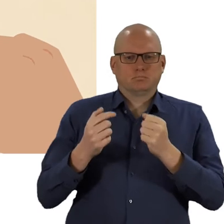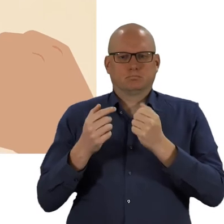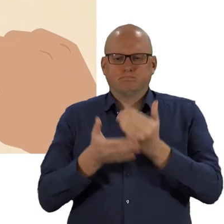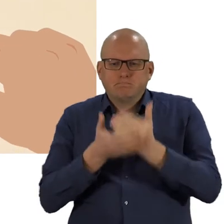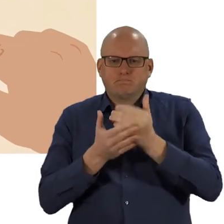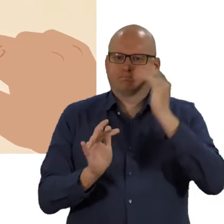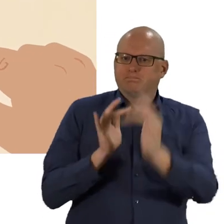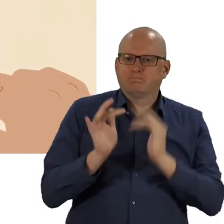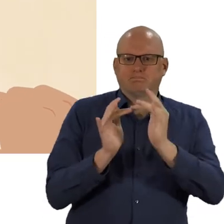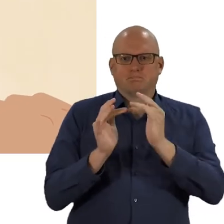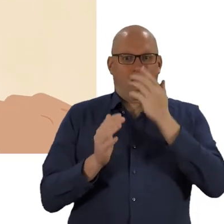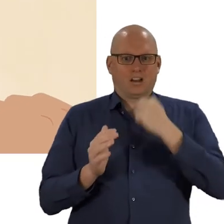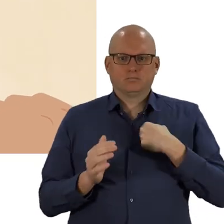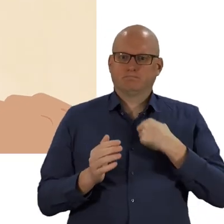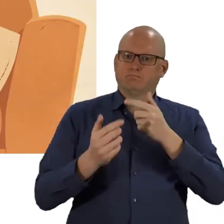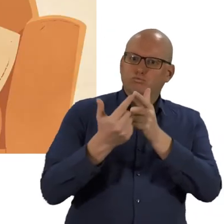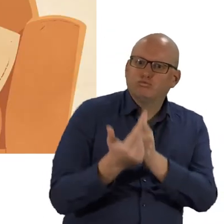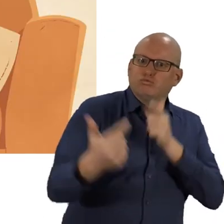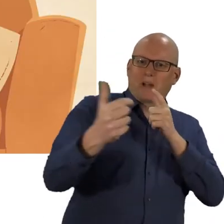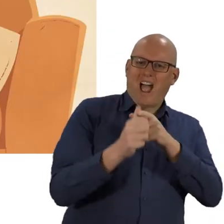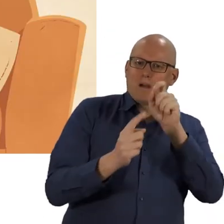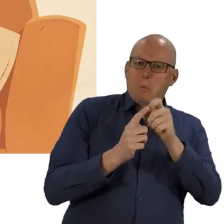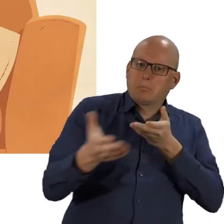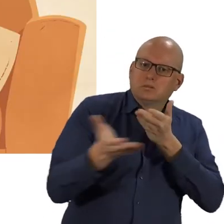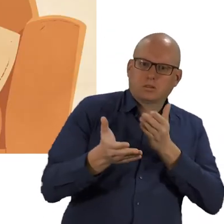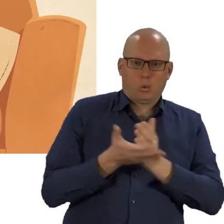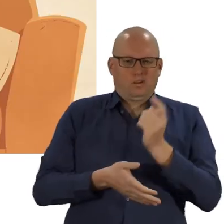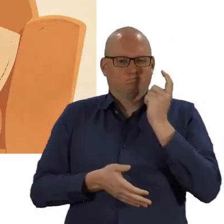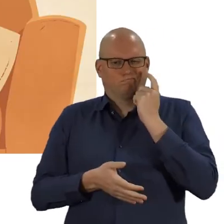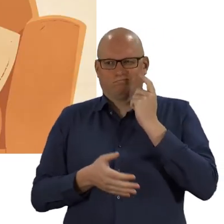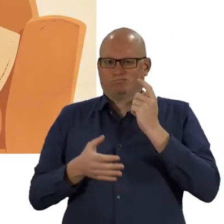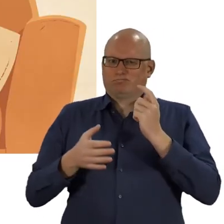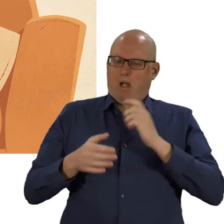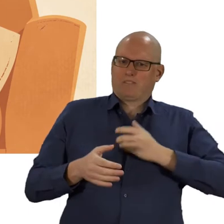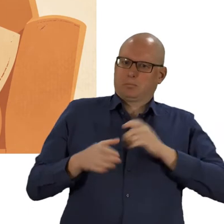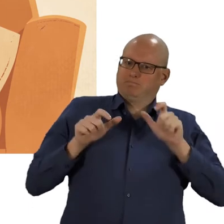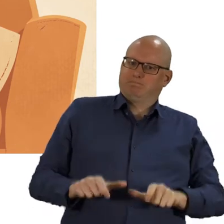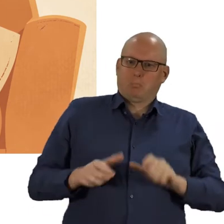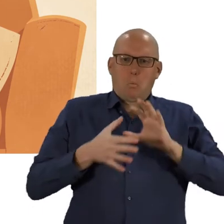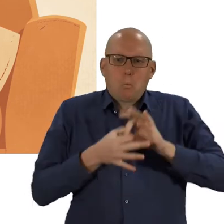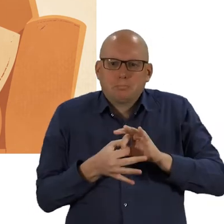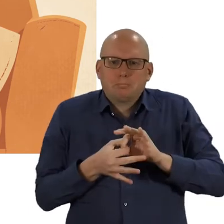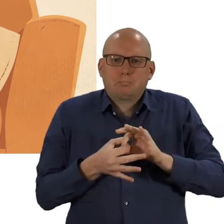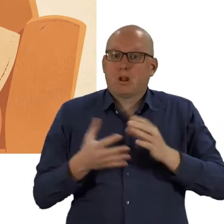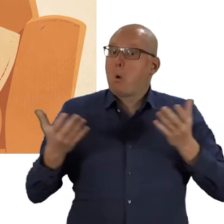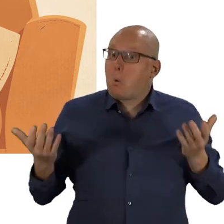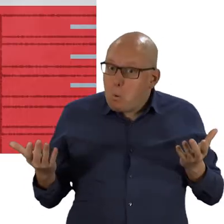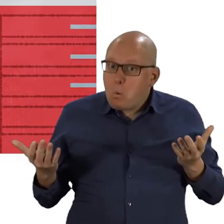platform that enables you to attend video appointments from the comfort and convenience of your own home